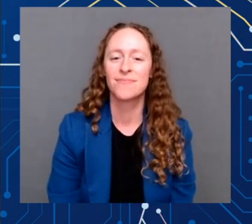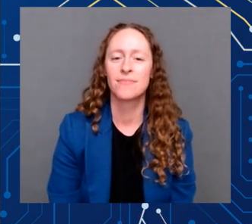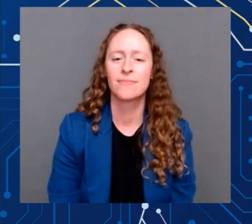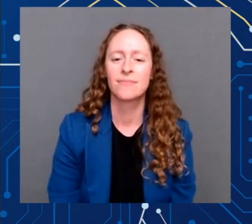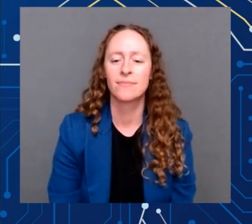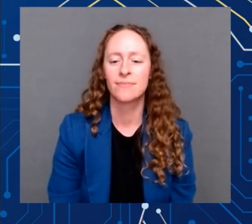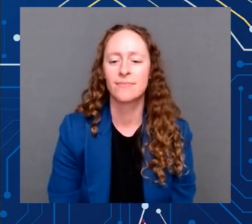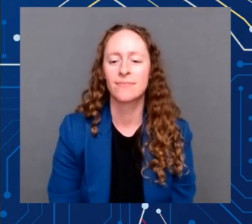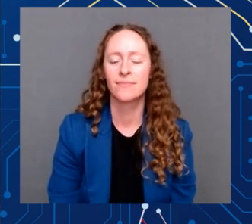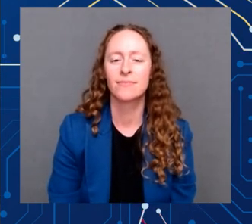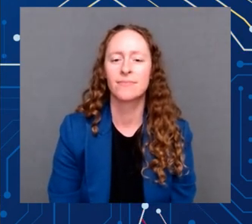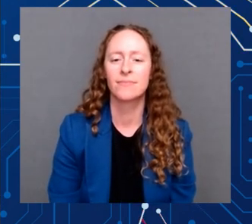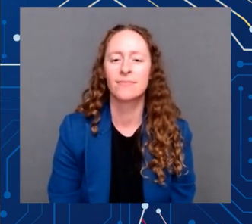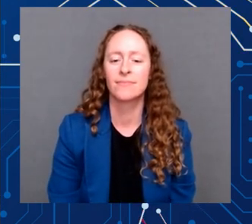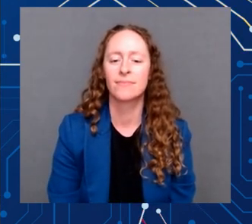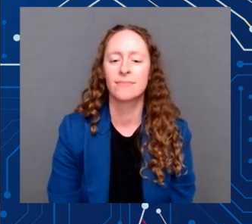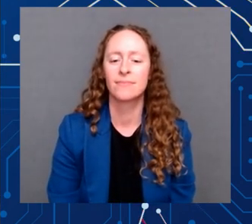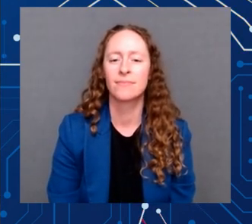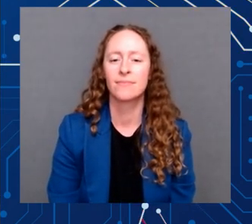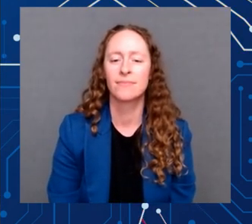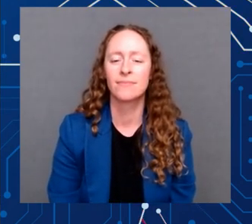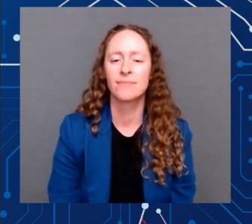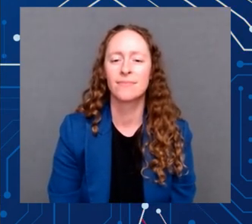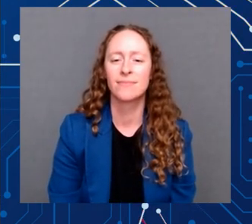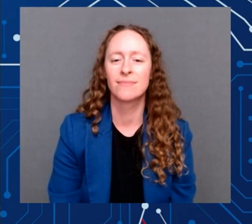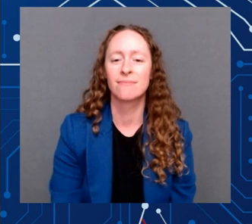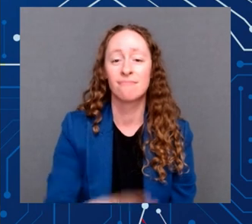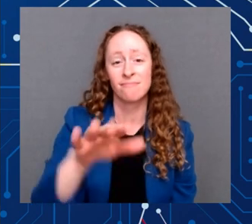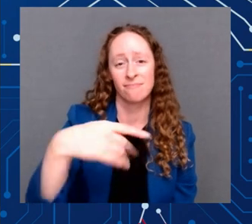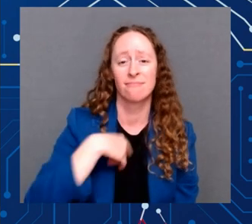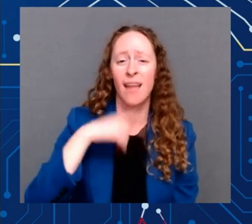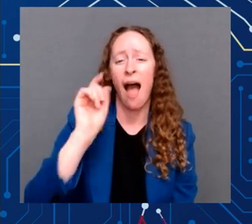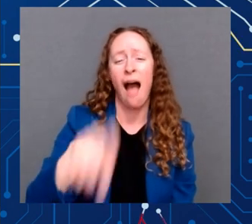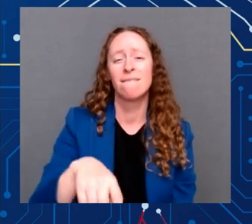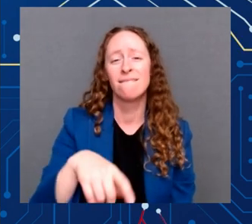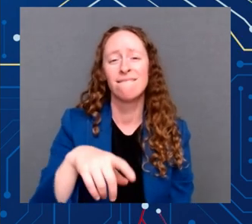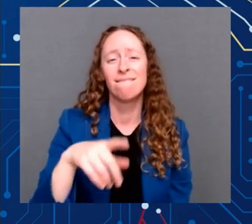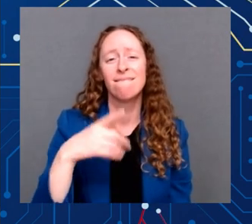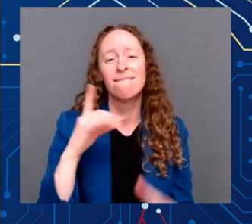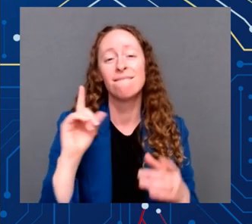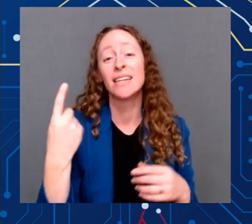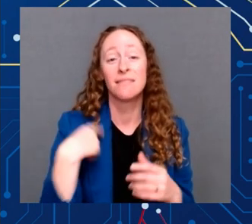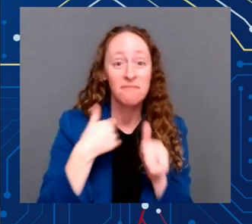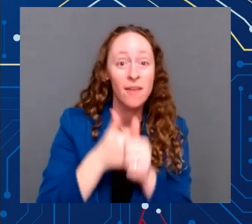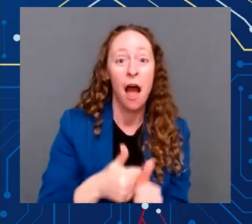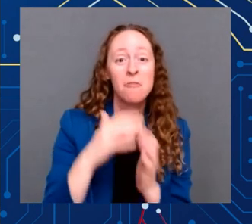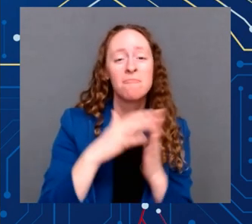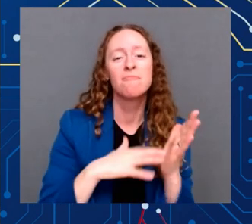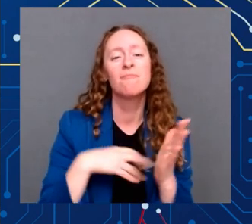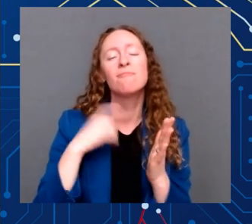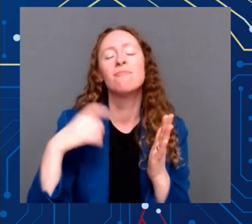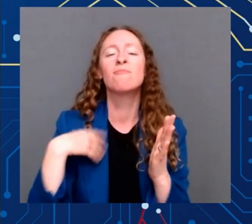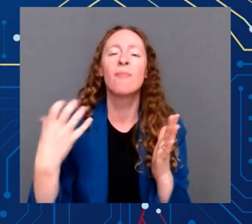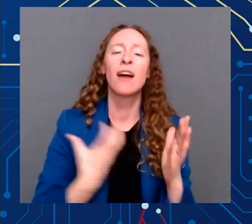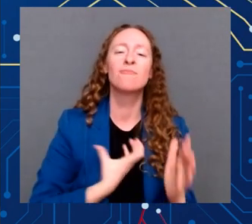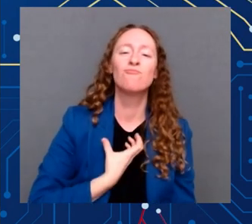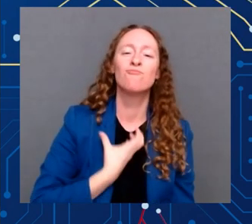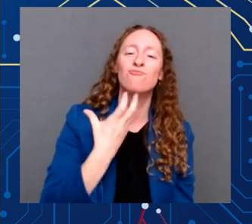I'm going to go off script for a second to give you a window into the character that is President Joe Biden.